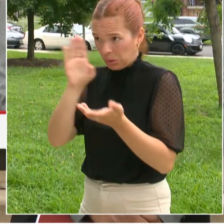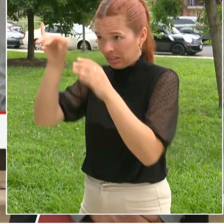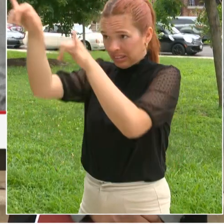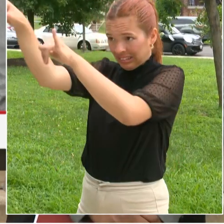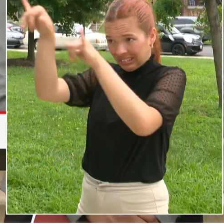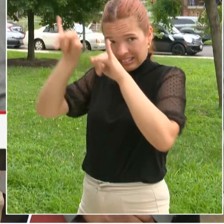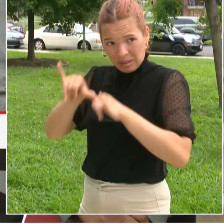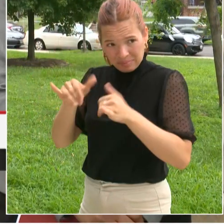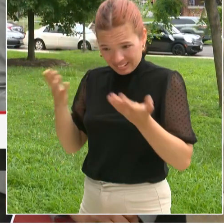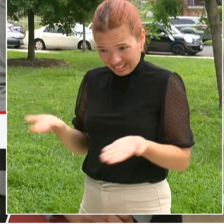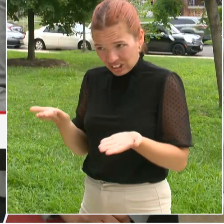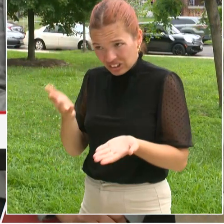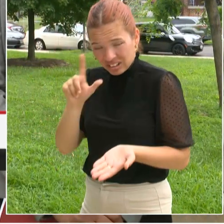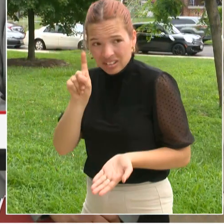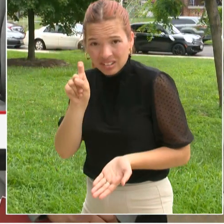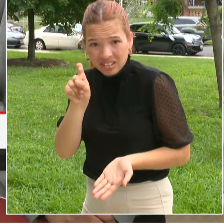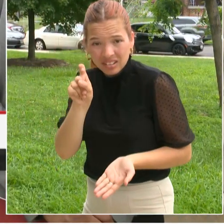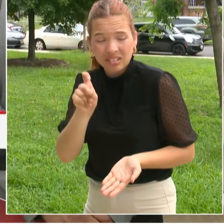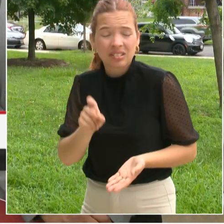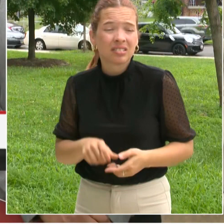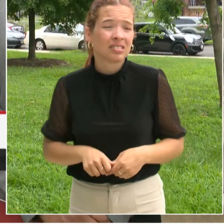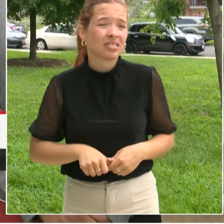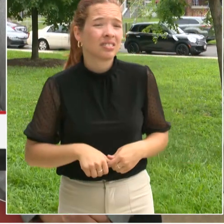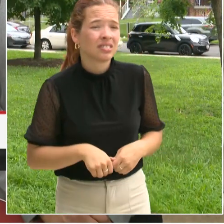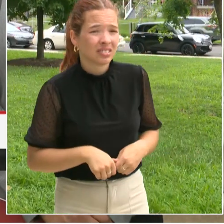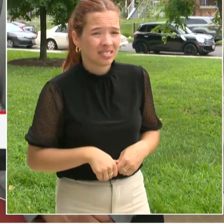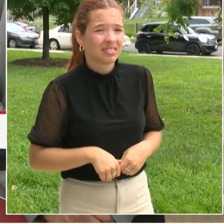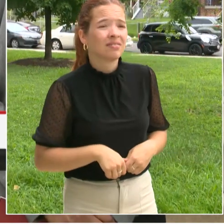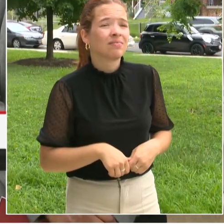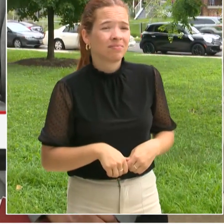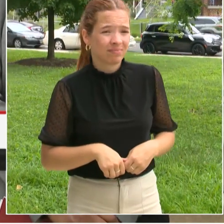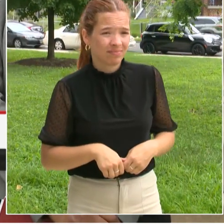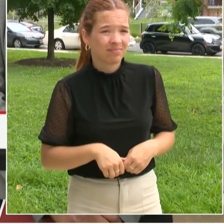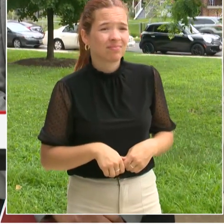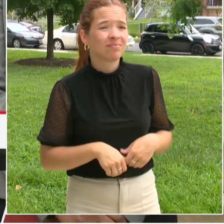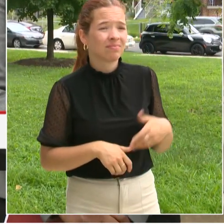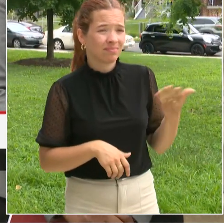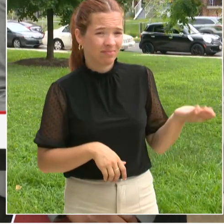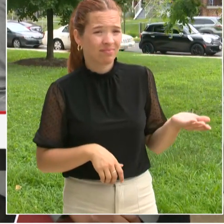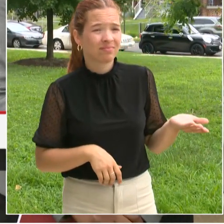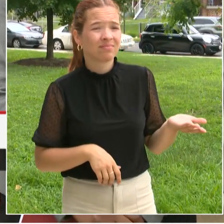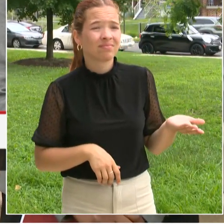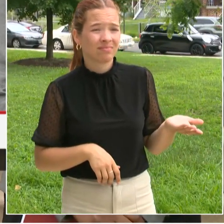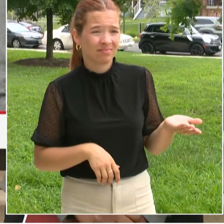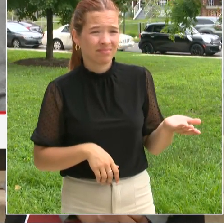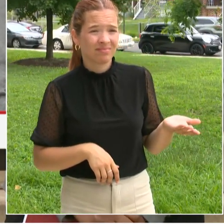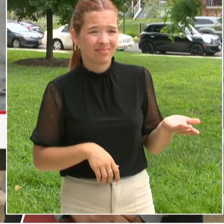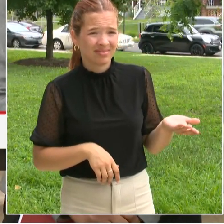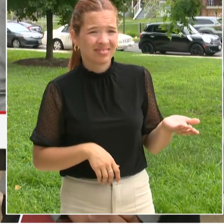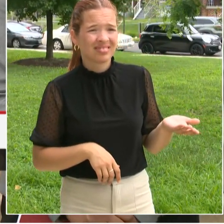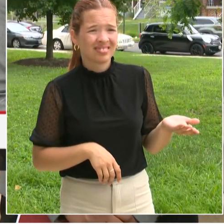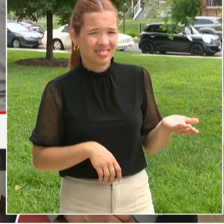particularly when it's not a requirement right. I think families or individuals